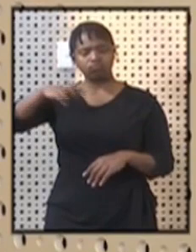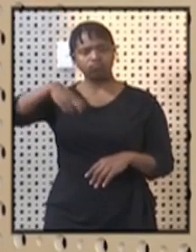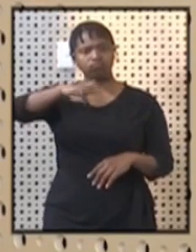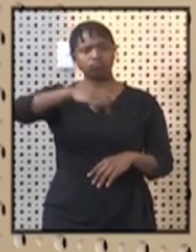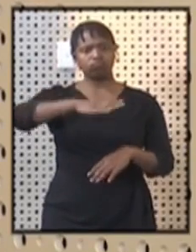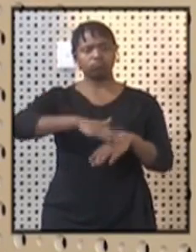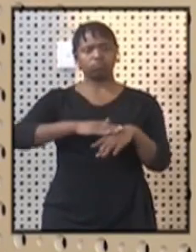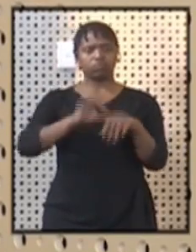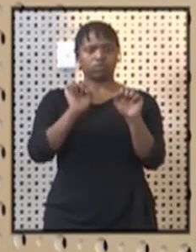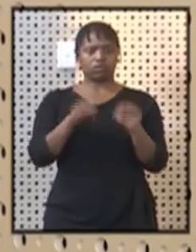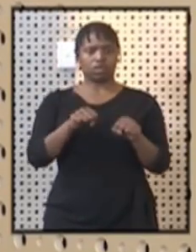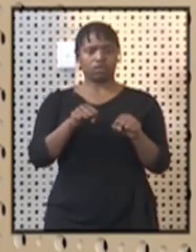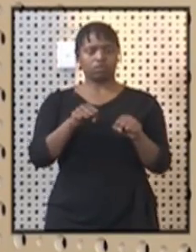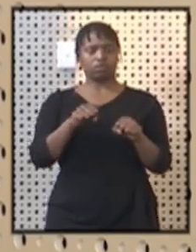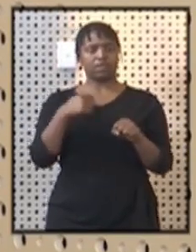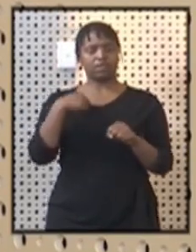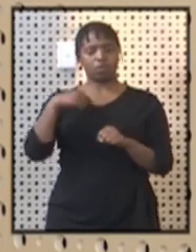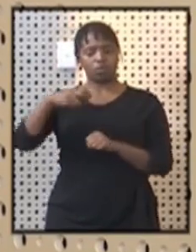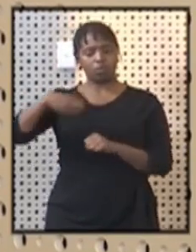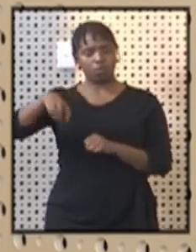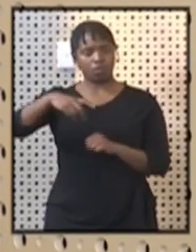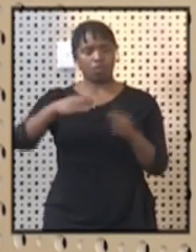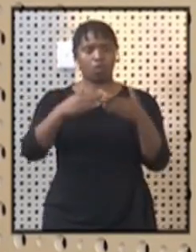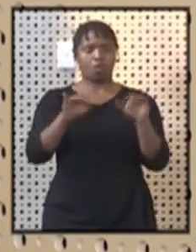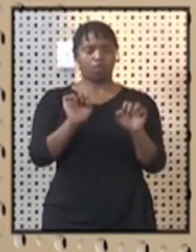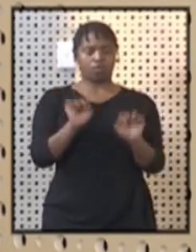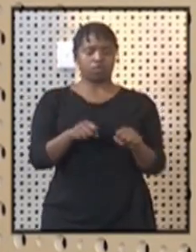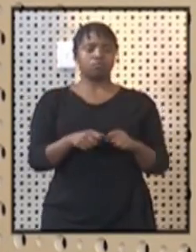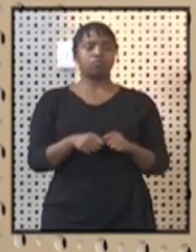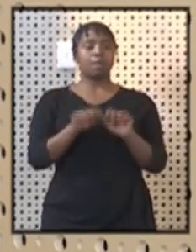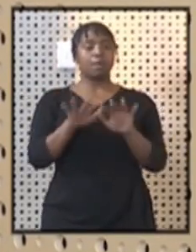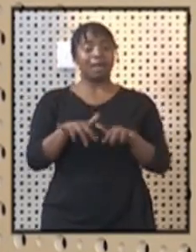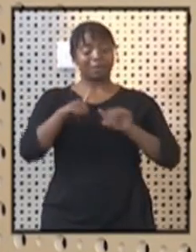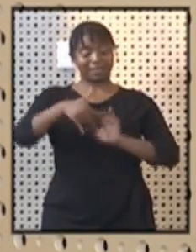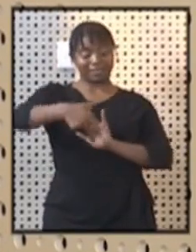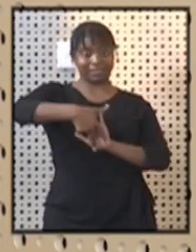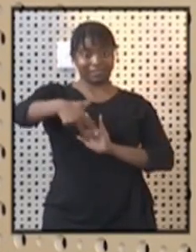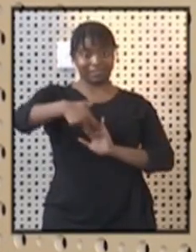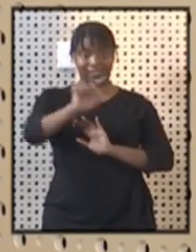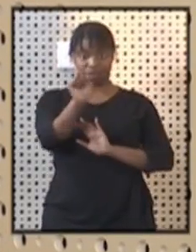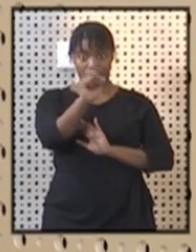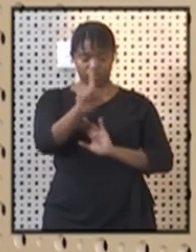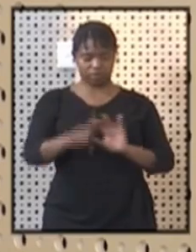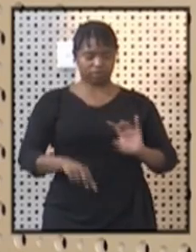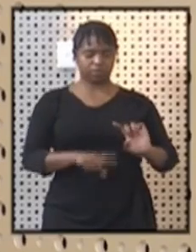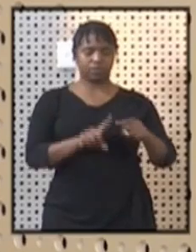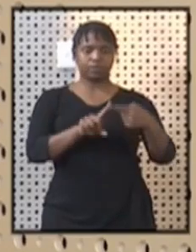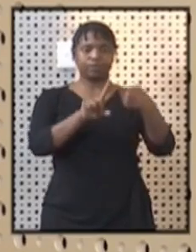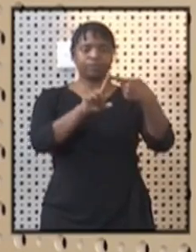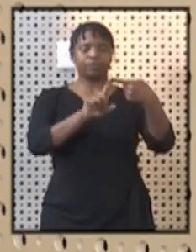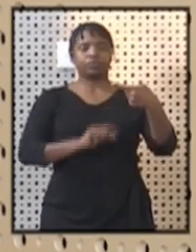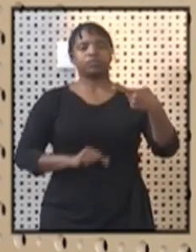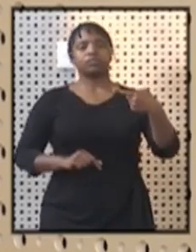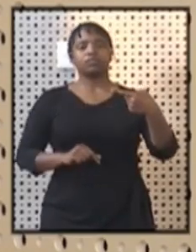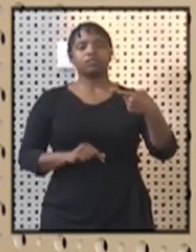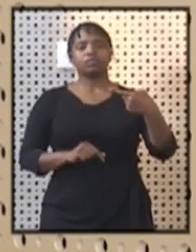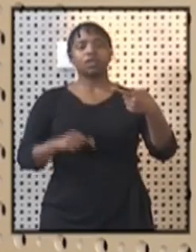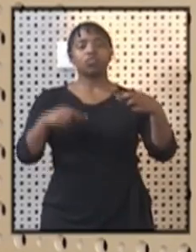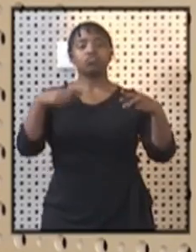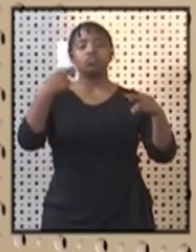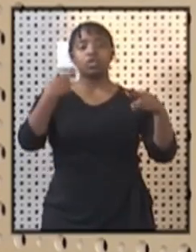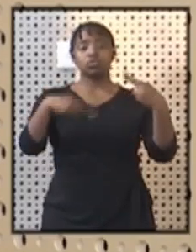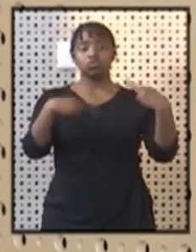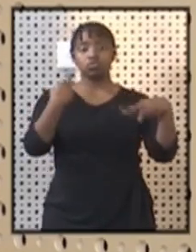Sorry, tourism activities to reopen. Cabinet has approved the following. Under restaurants,